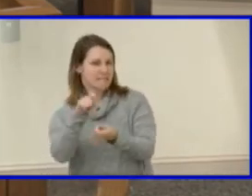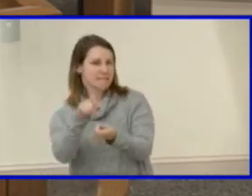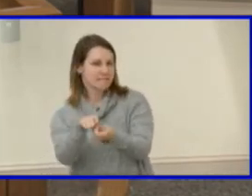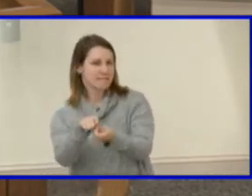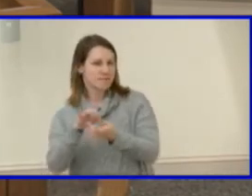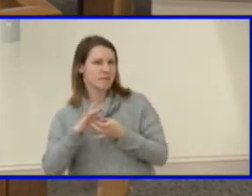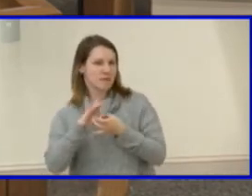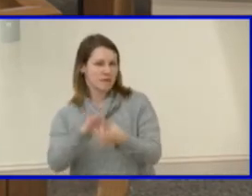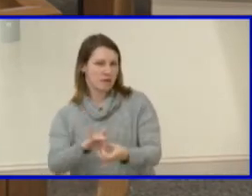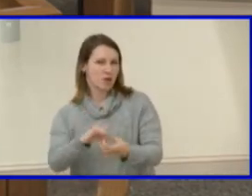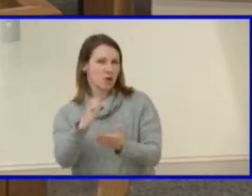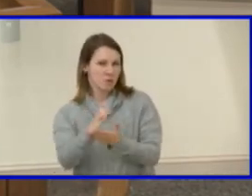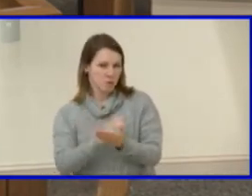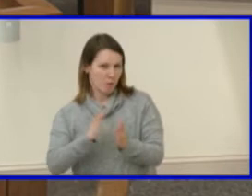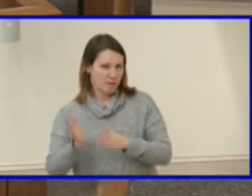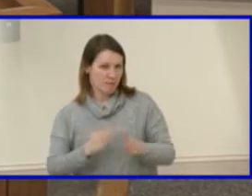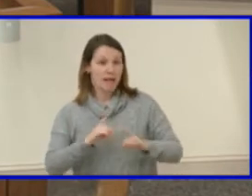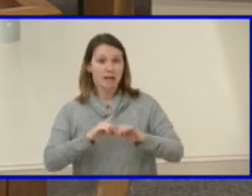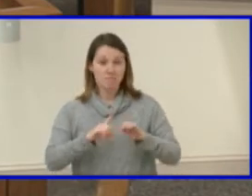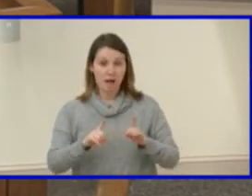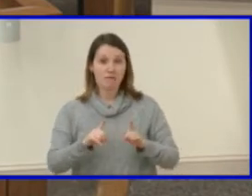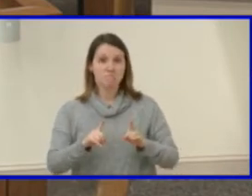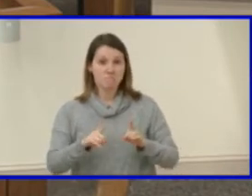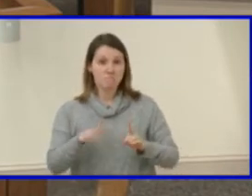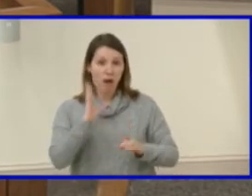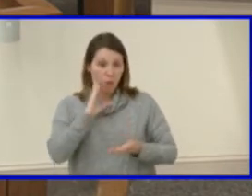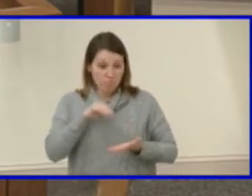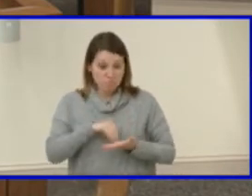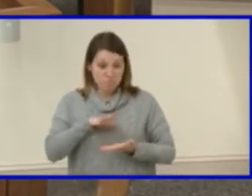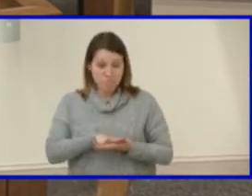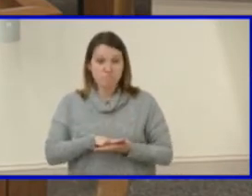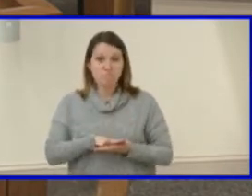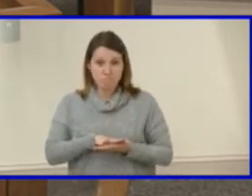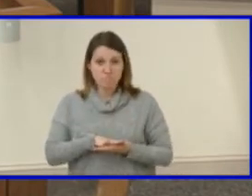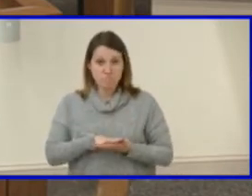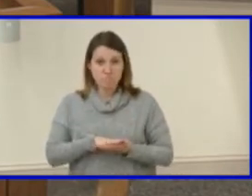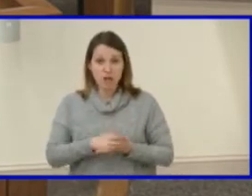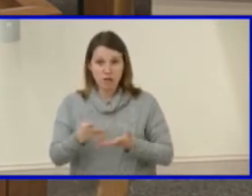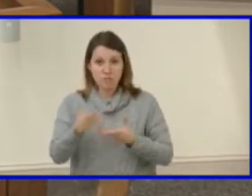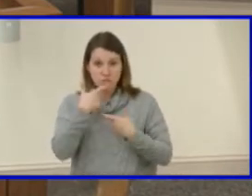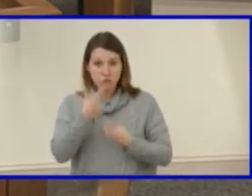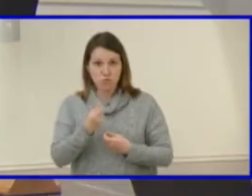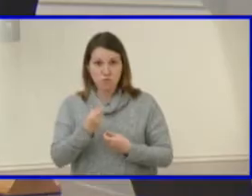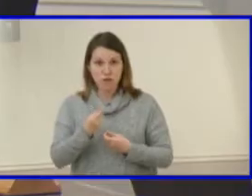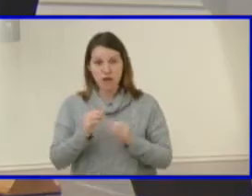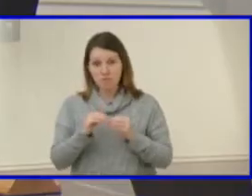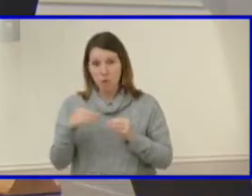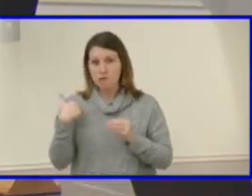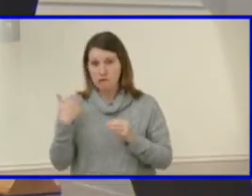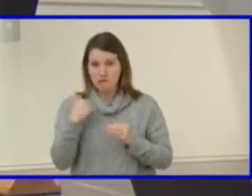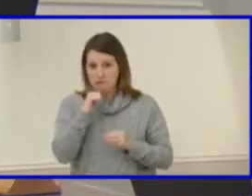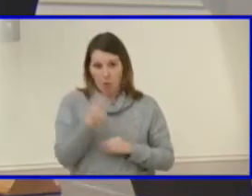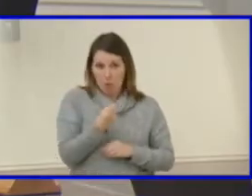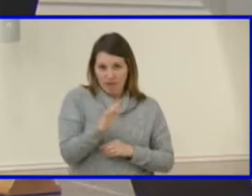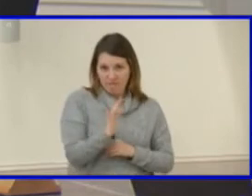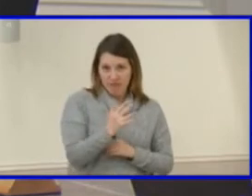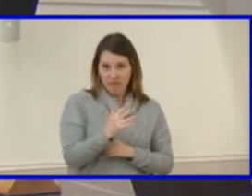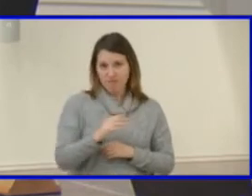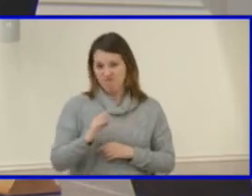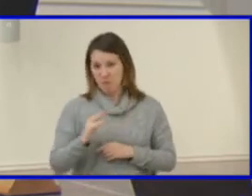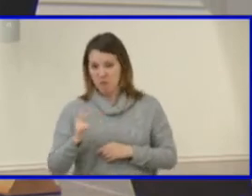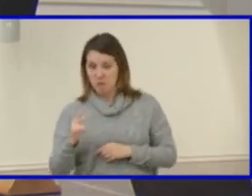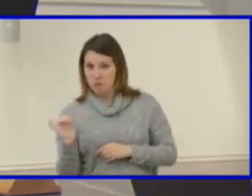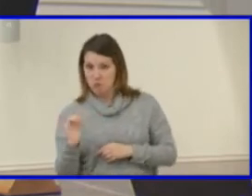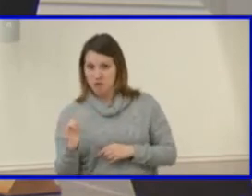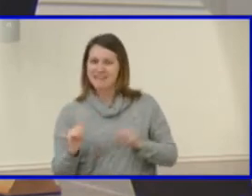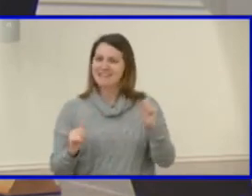but I will absolutely take that note. And that is definitely something we want to address. Yeah. think, um, and I think now that it's digital, if we could just have maybe